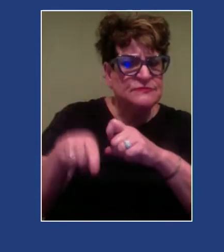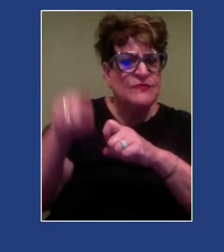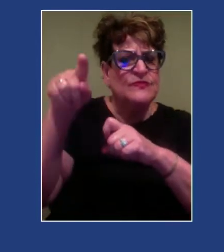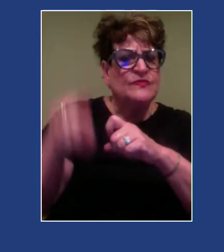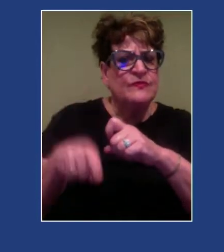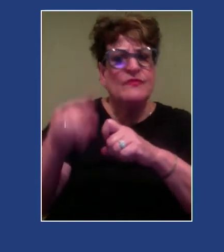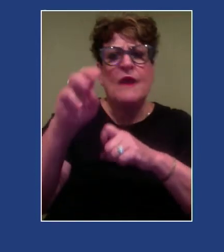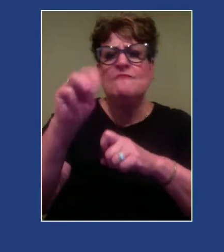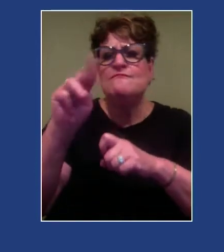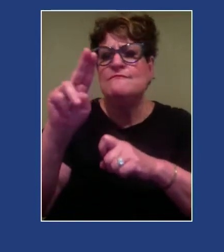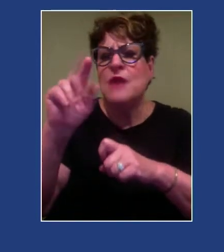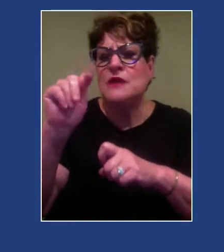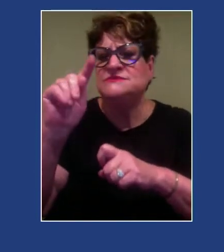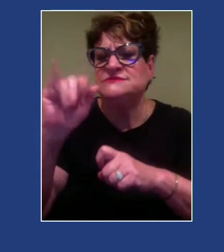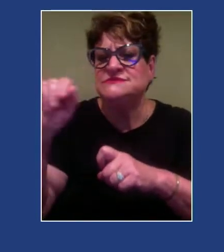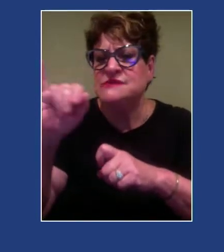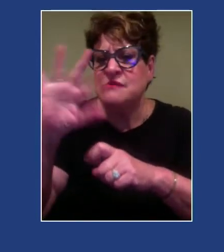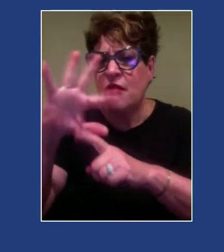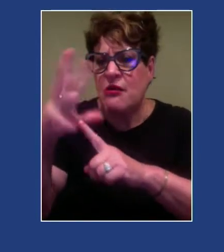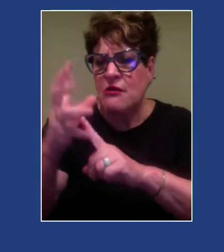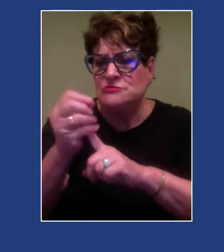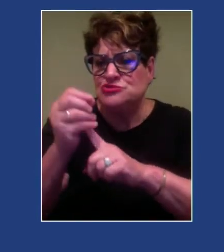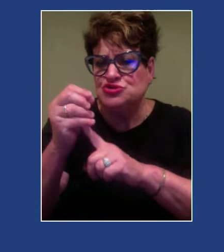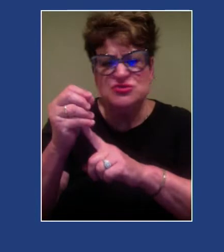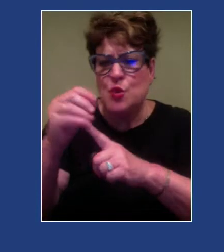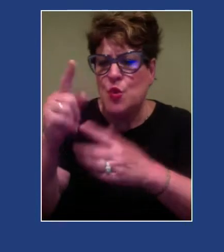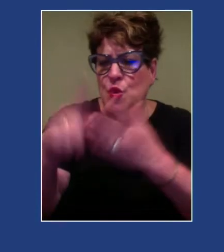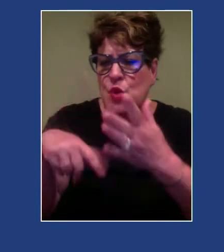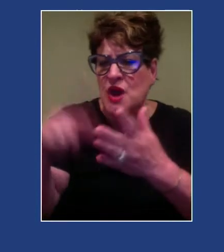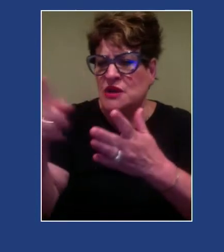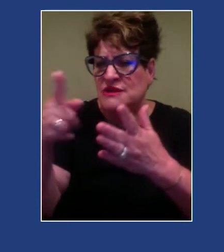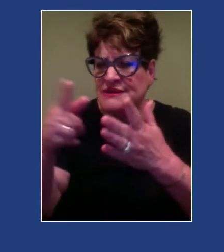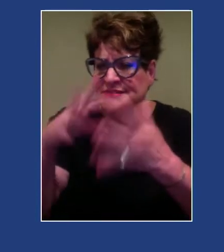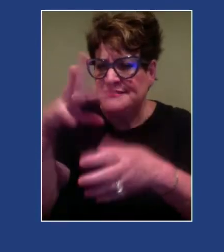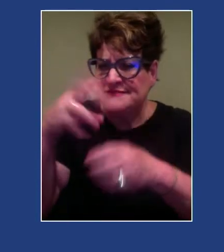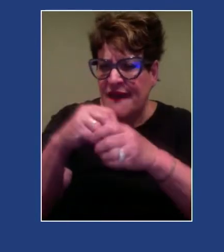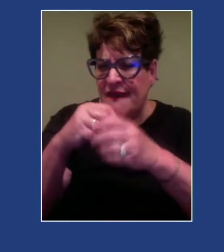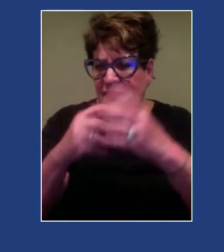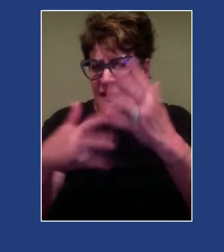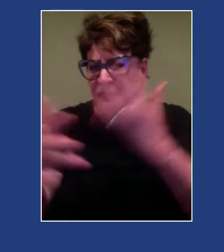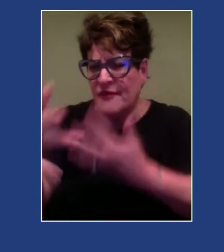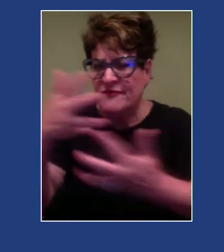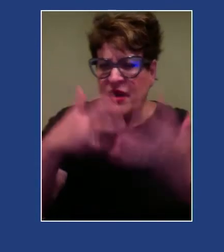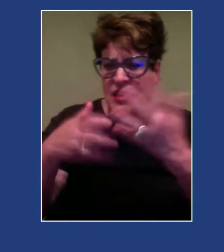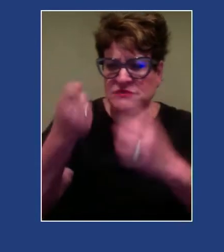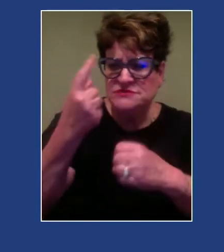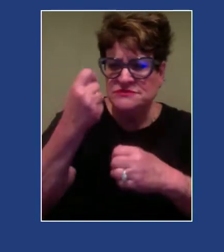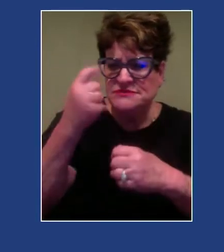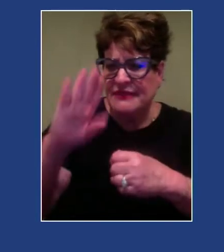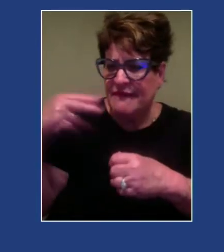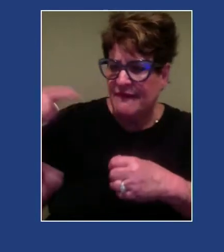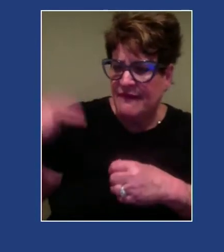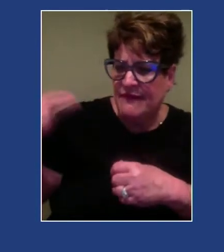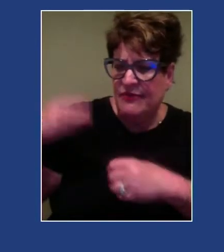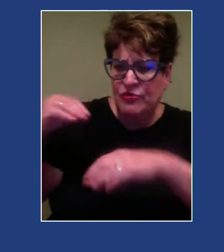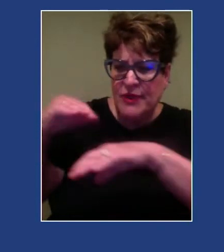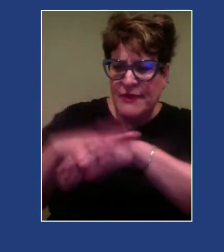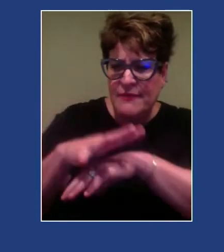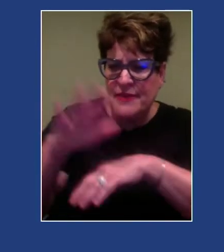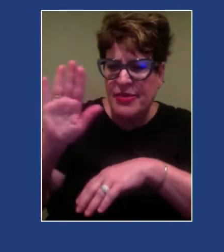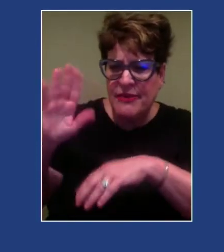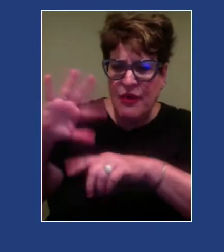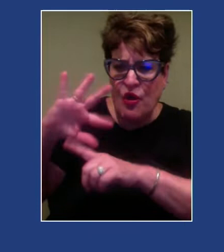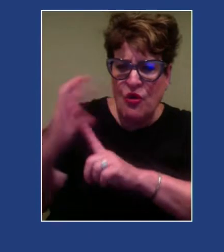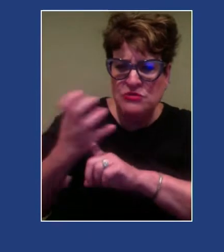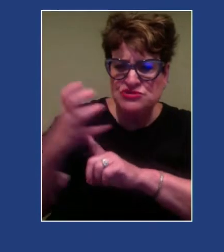counseling relationship. What are the dynamics? We have to understand people's histories and people's cultures. We have to recognize the